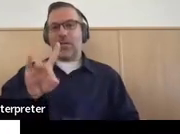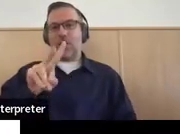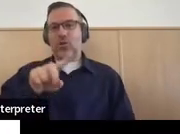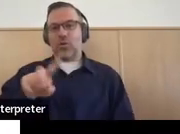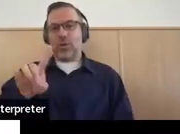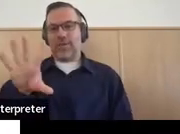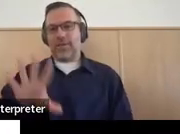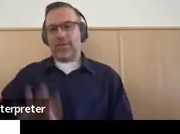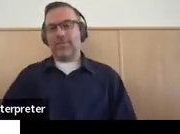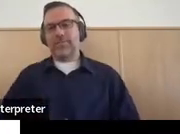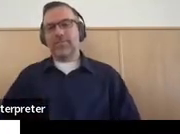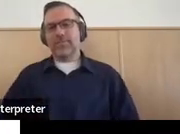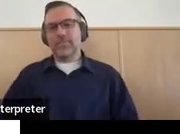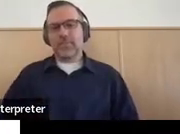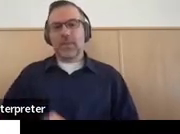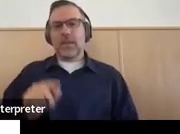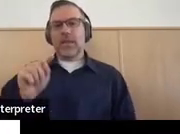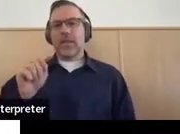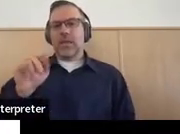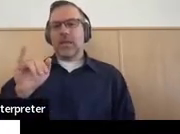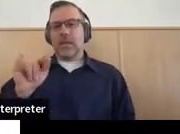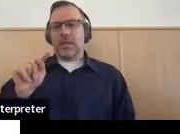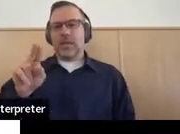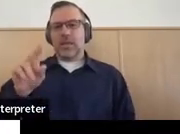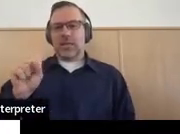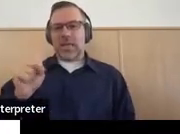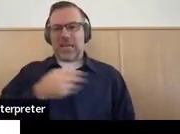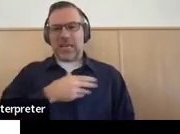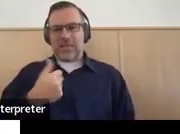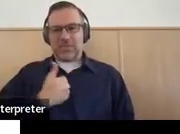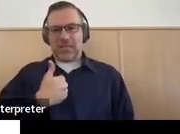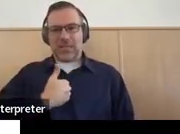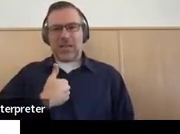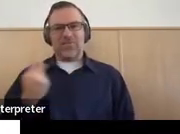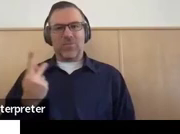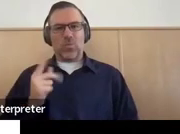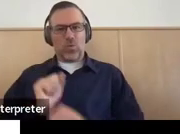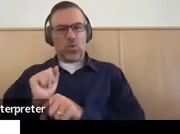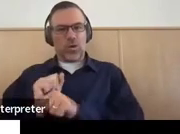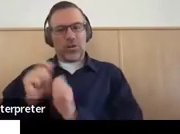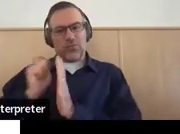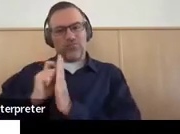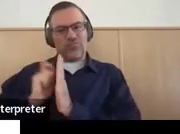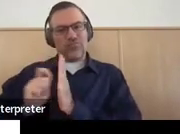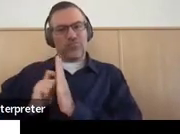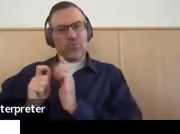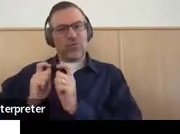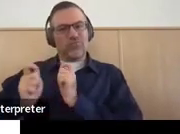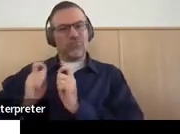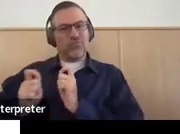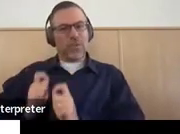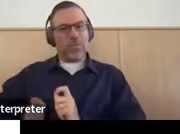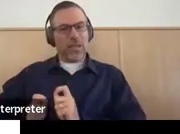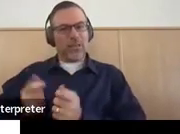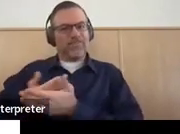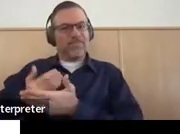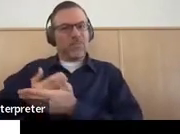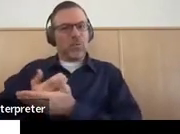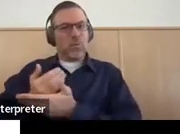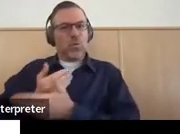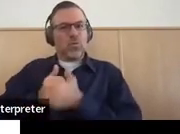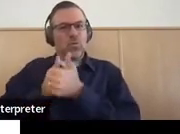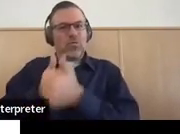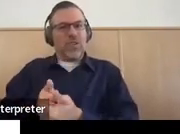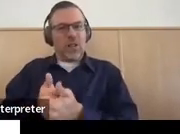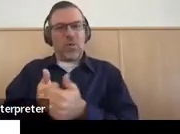And Titus and I are actually working on updating our summary of performance recording to make